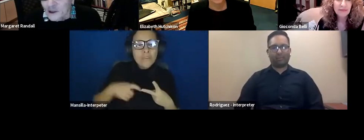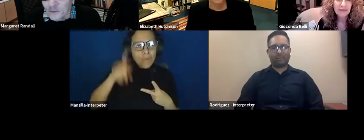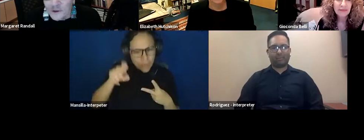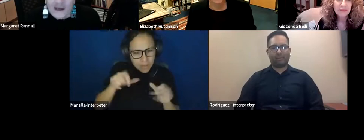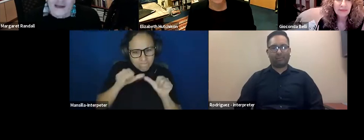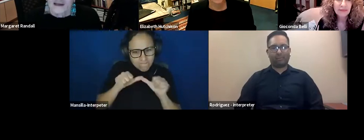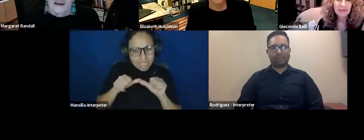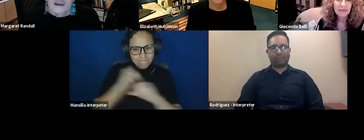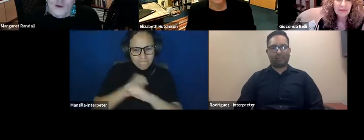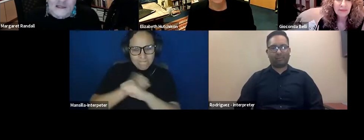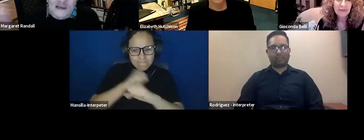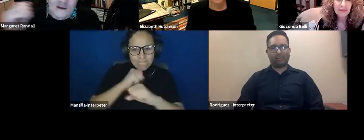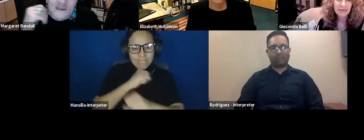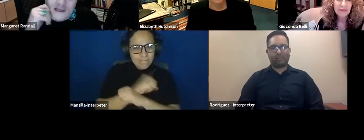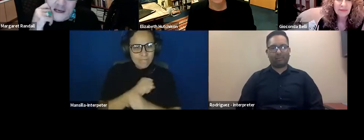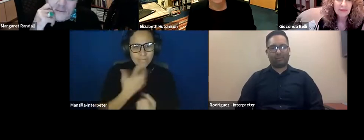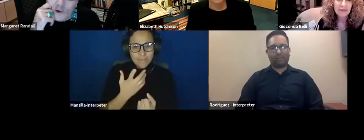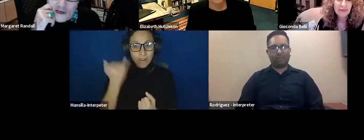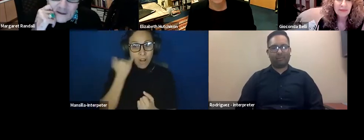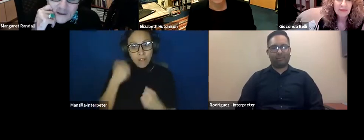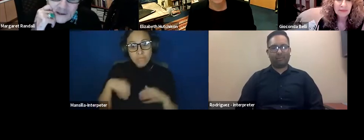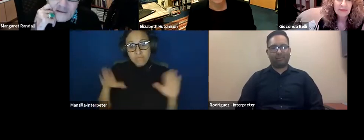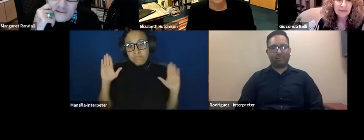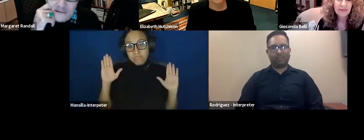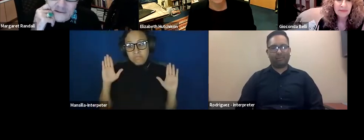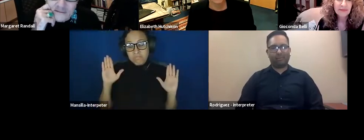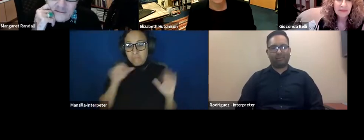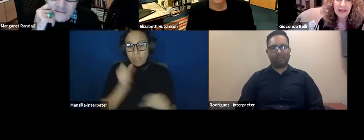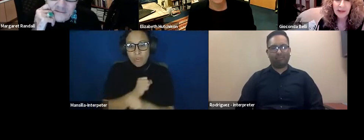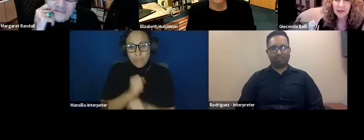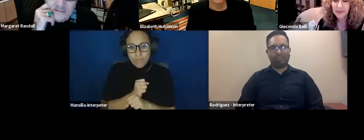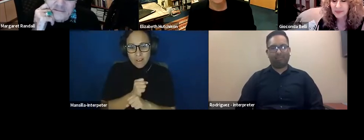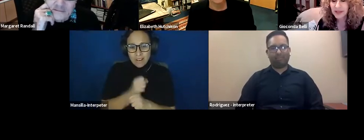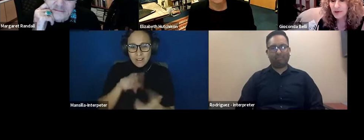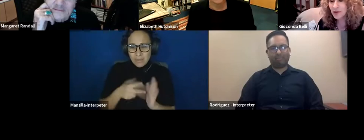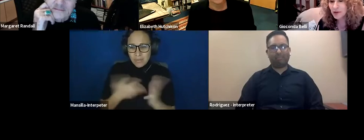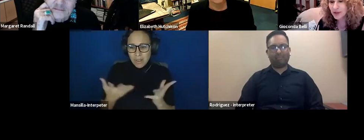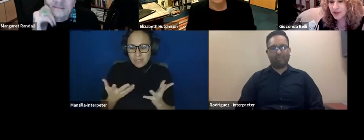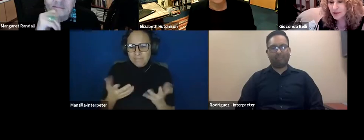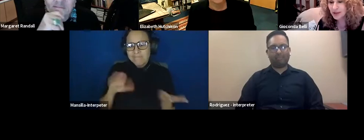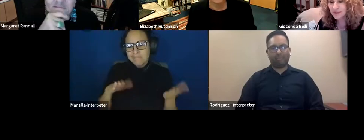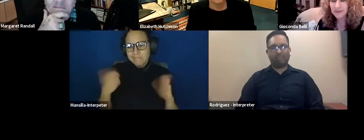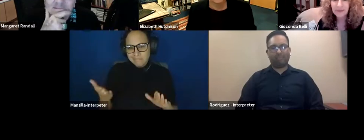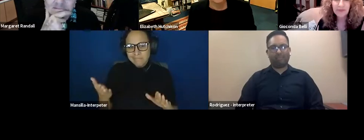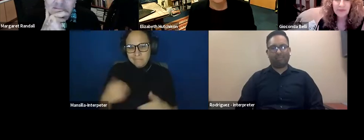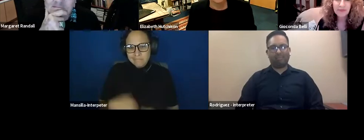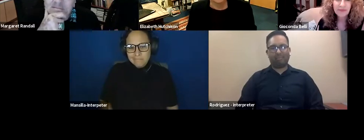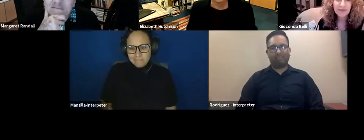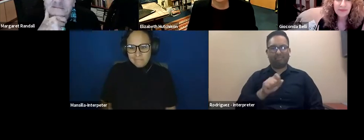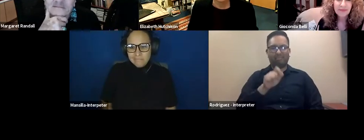luchando, porque no hacerlo sería morir, ¿verdad? Exacto. Eso es lo que yo creo, sí.